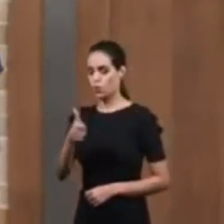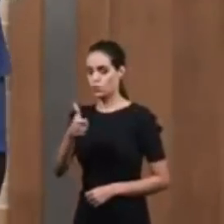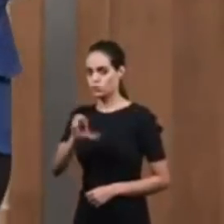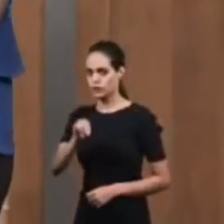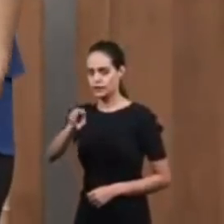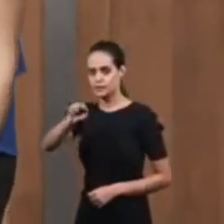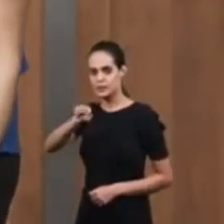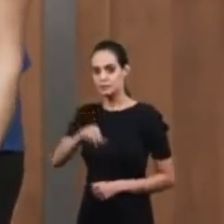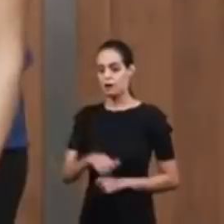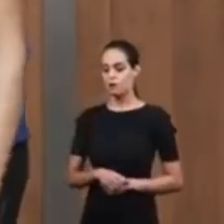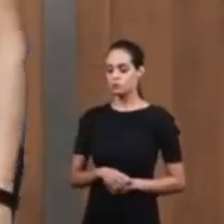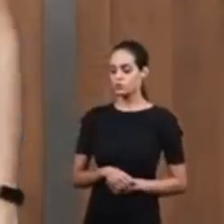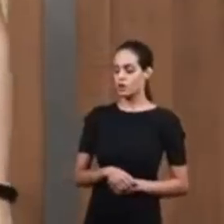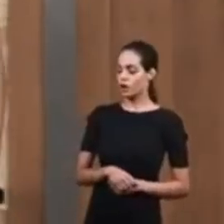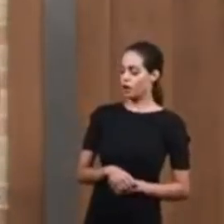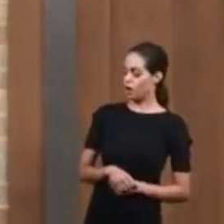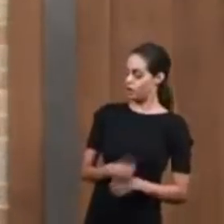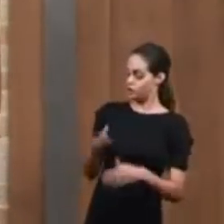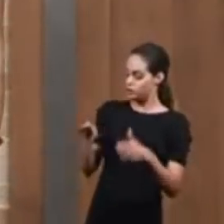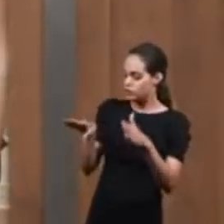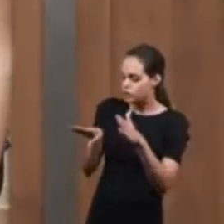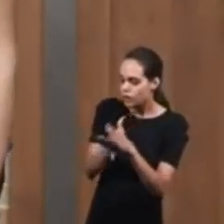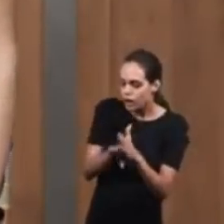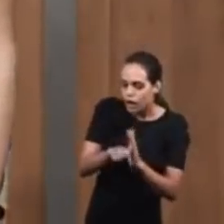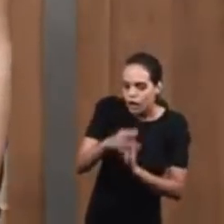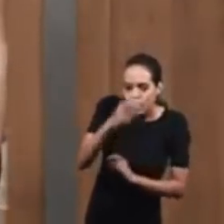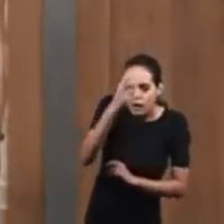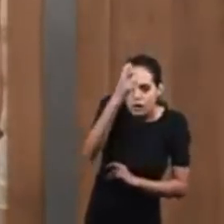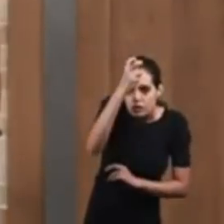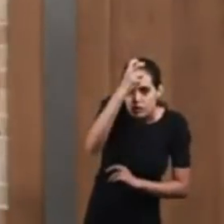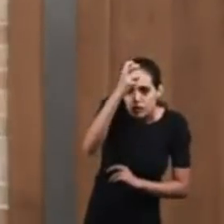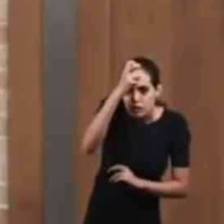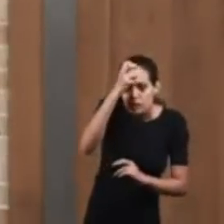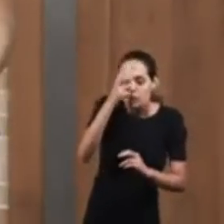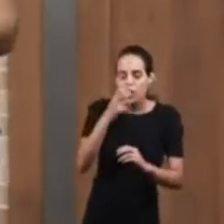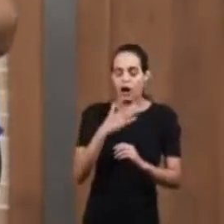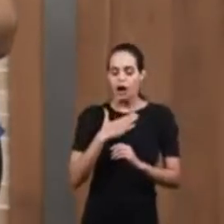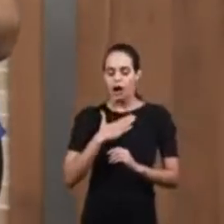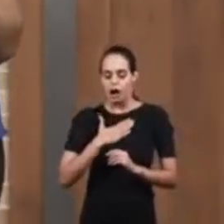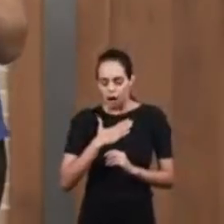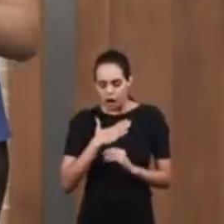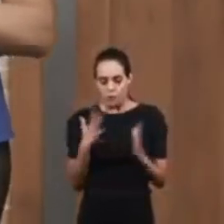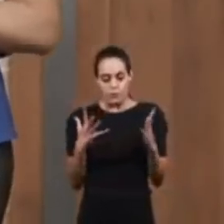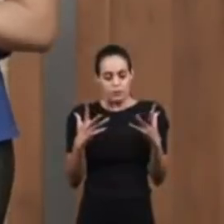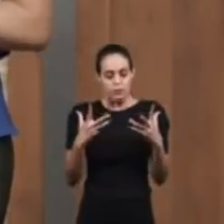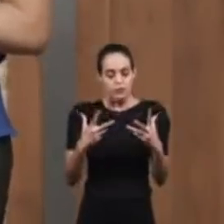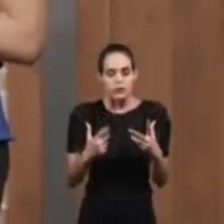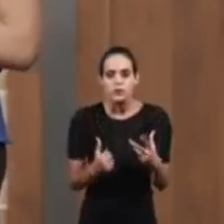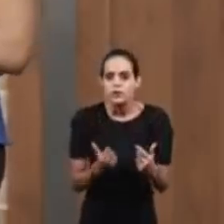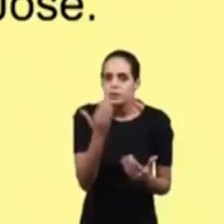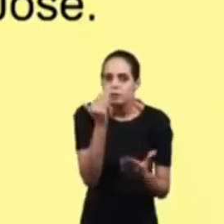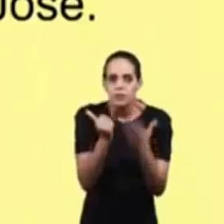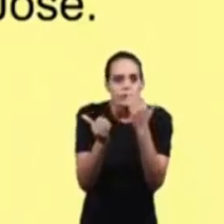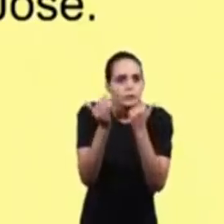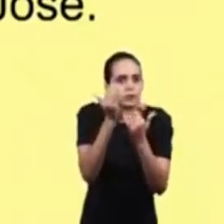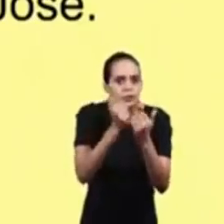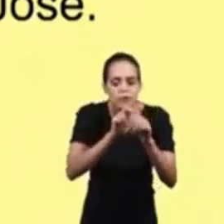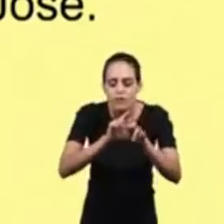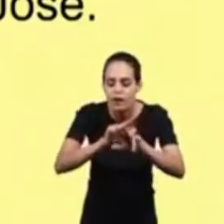reached Egypt They were marveled at the abundance of food Look how much food they had here Look over there